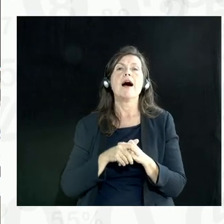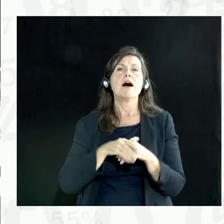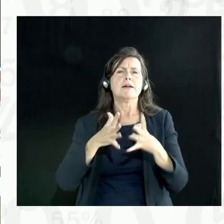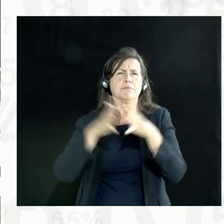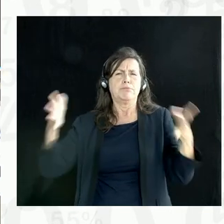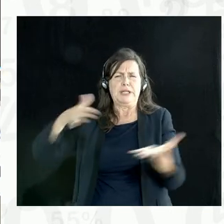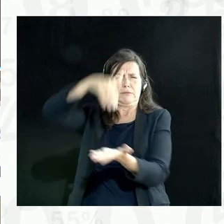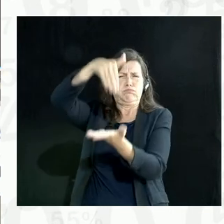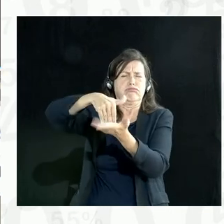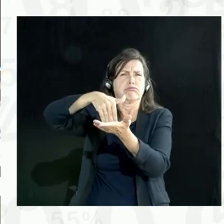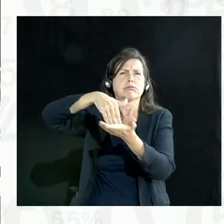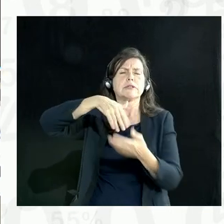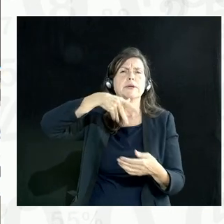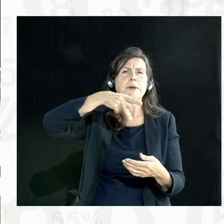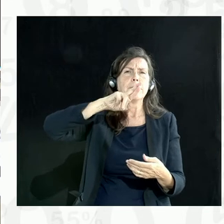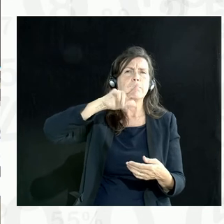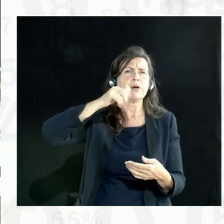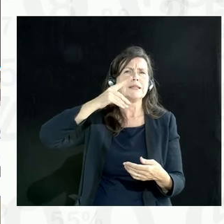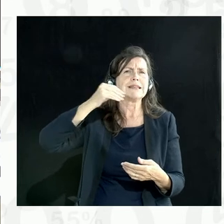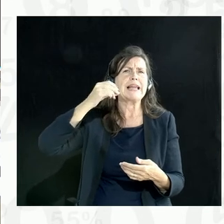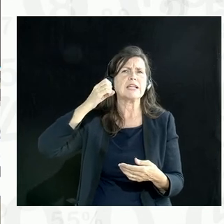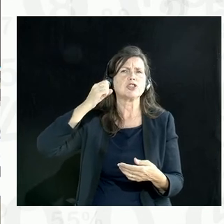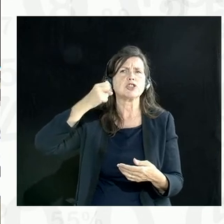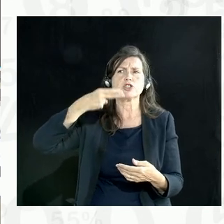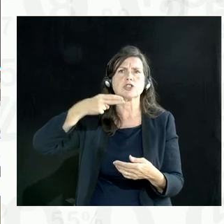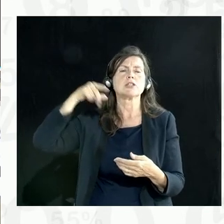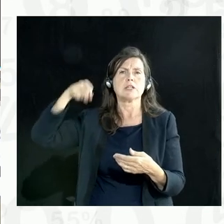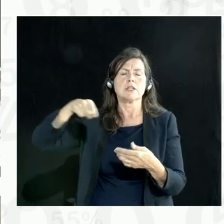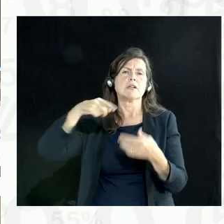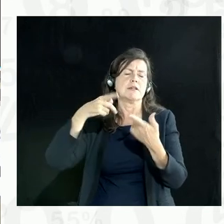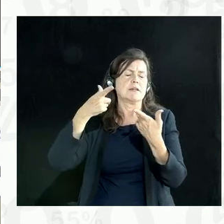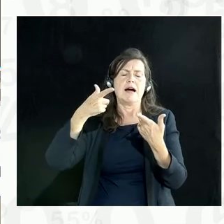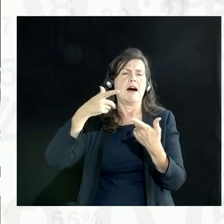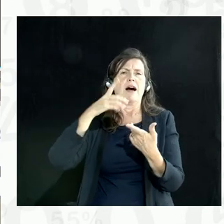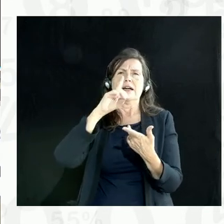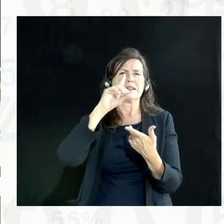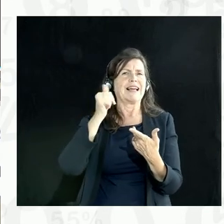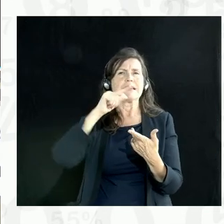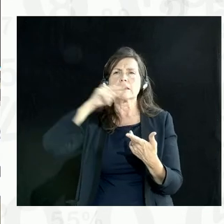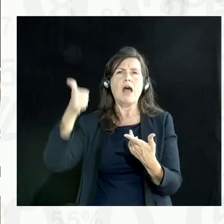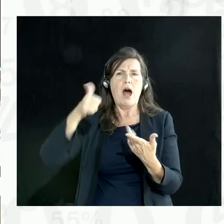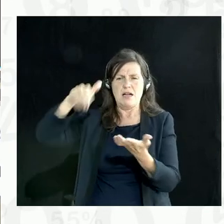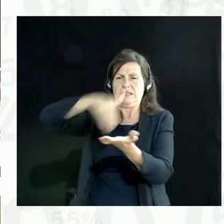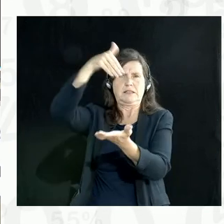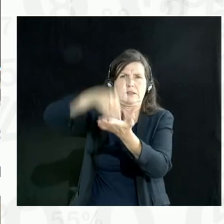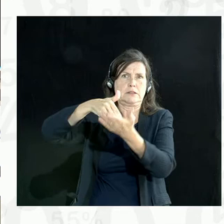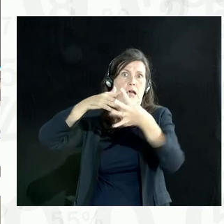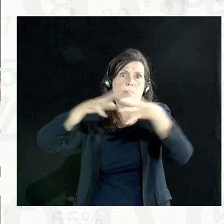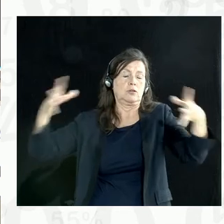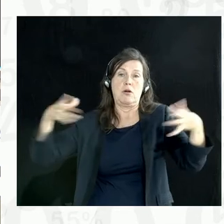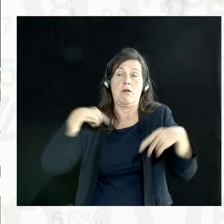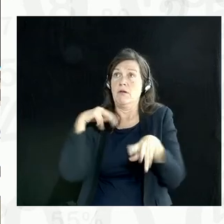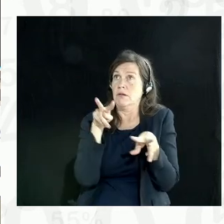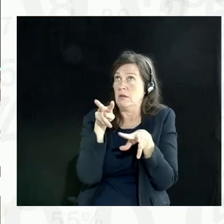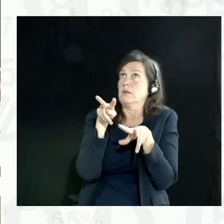is built off of the backbone of the Aadhar identity ecosystem in India, which is an extraordinary thing that I've never